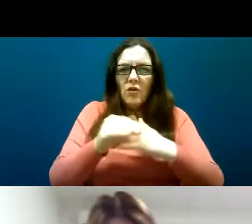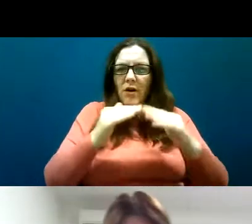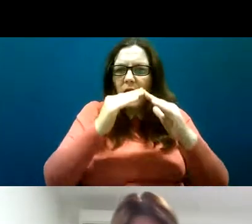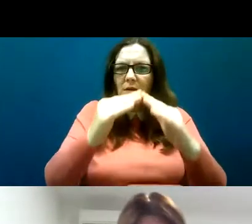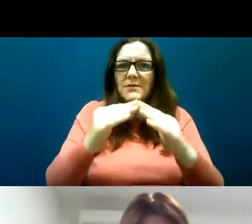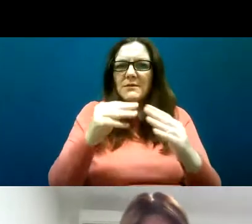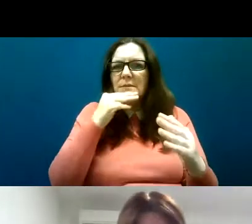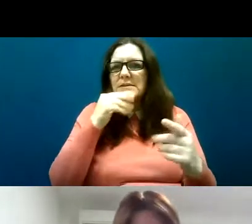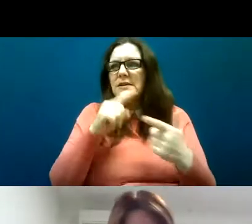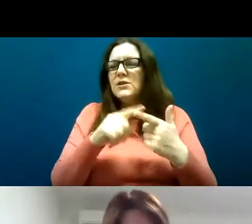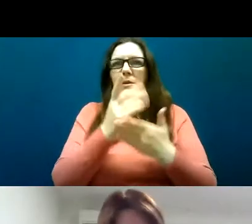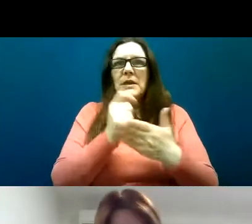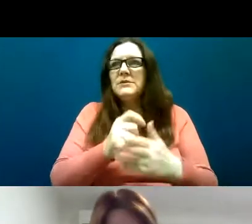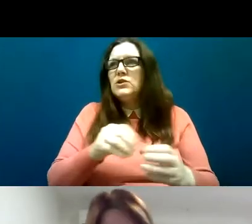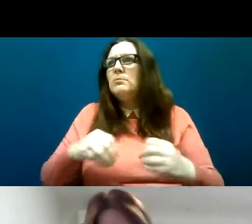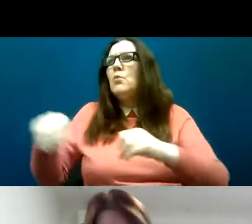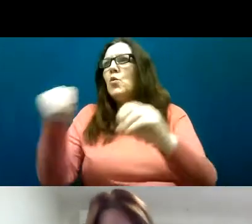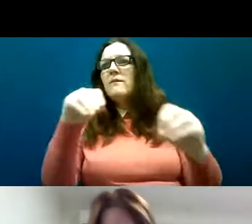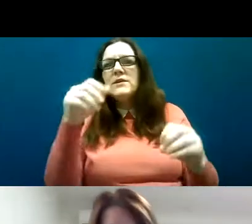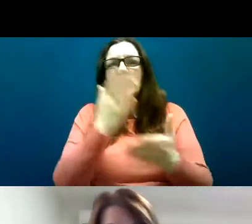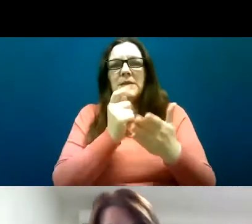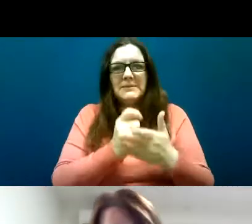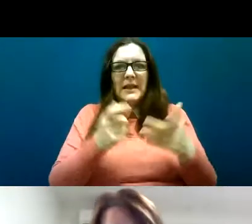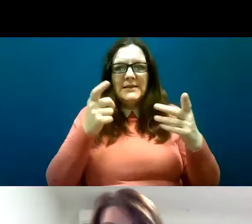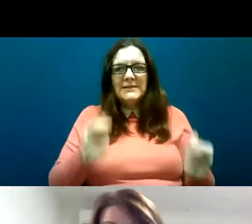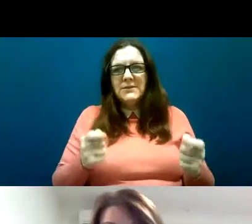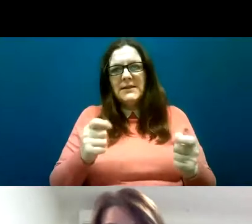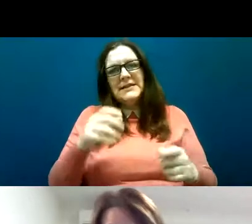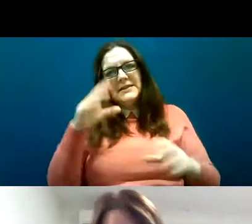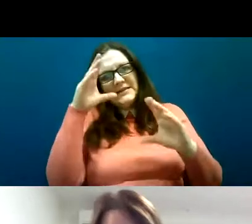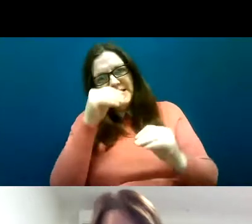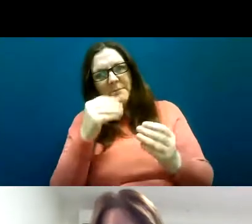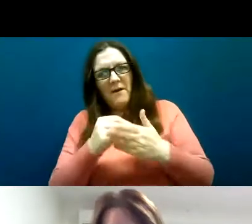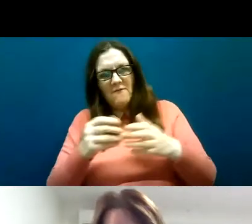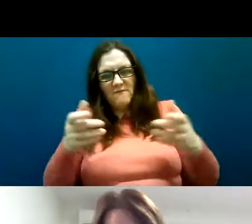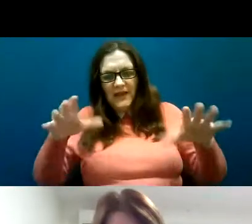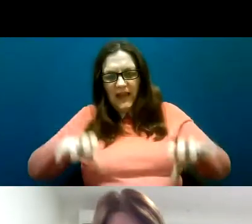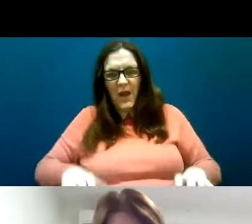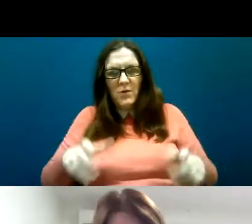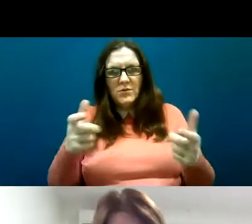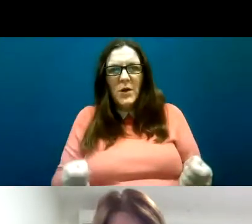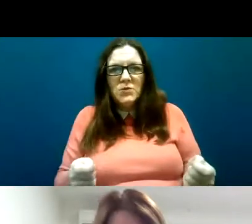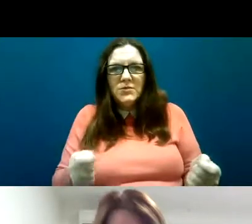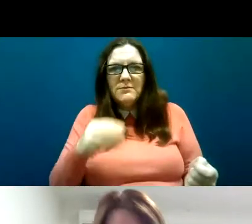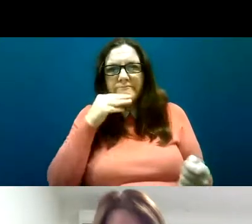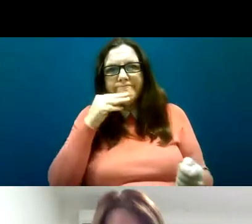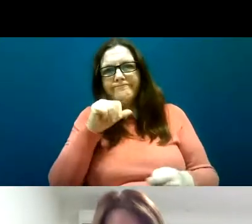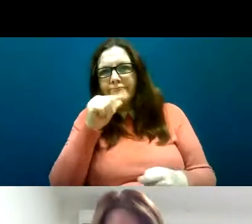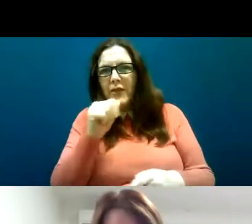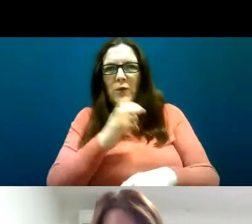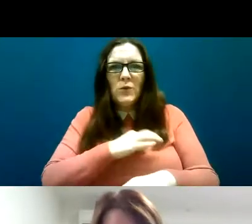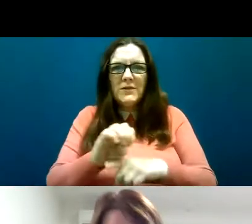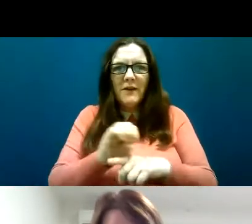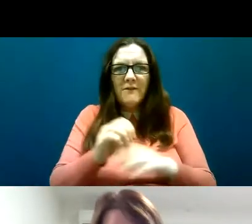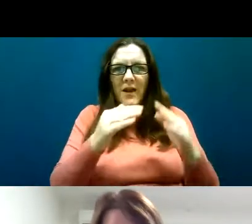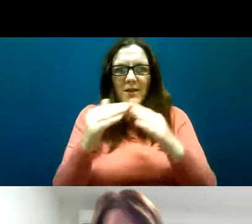surfing or staying with friends or being under threat of eviction and inadequate housing. So failing to